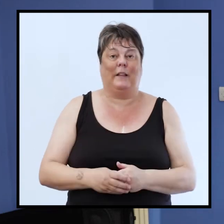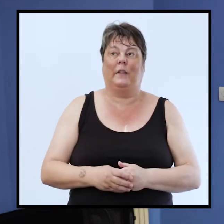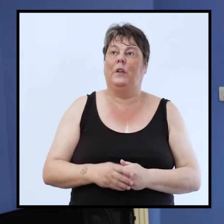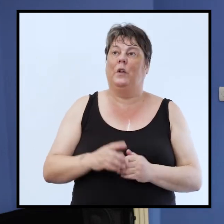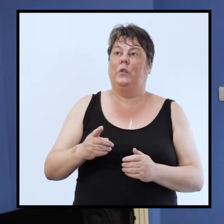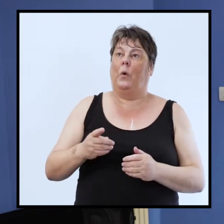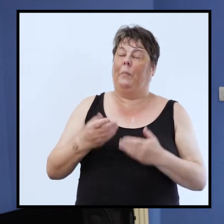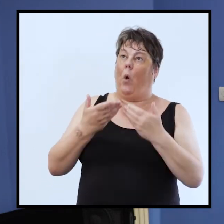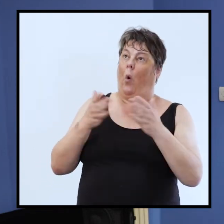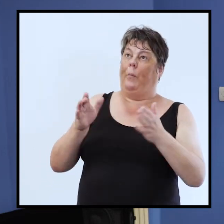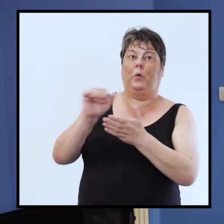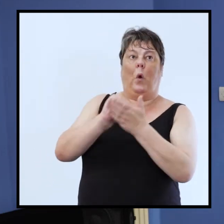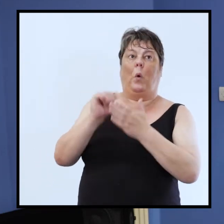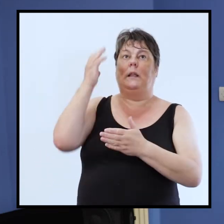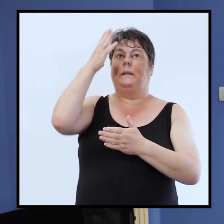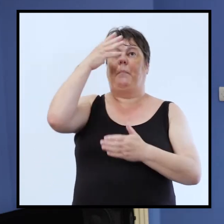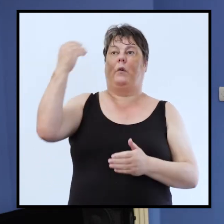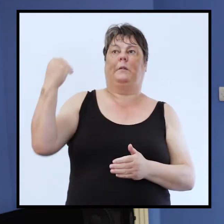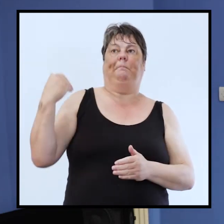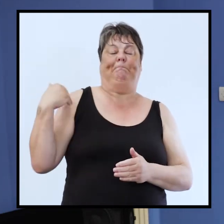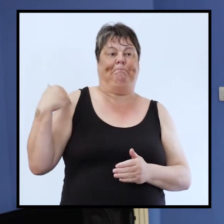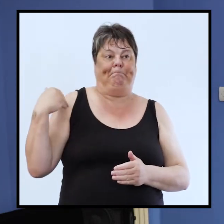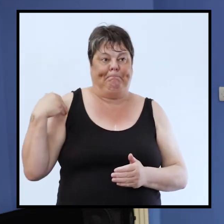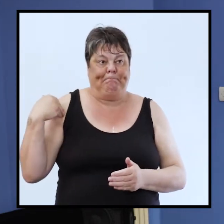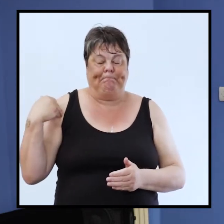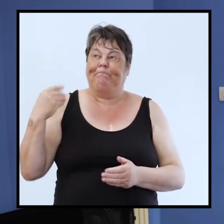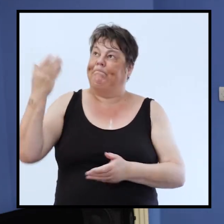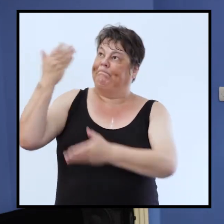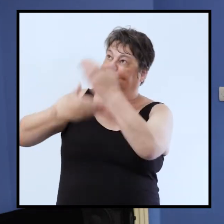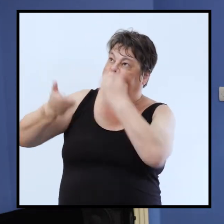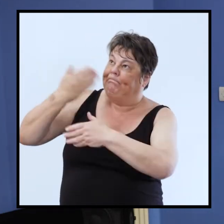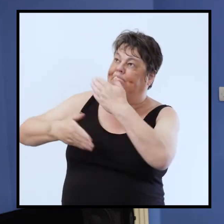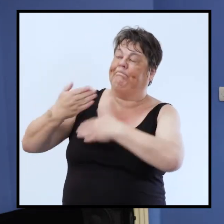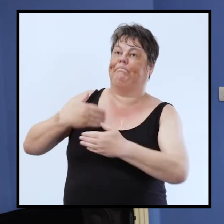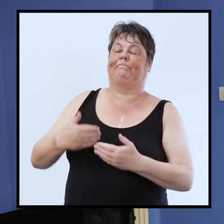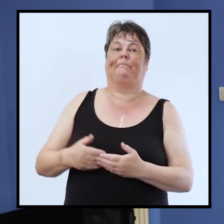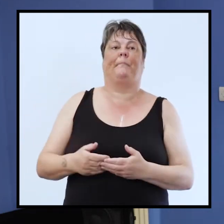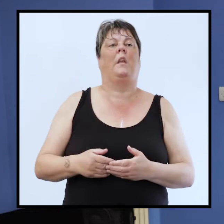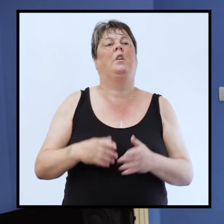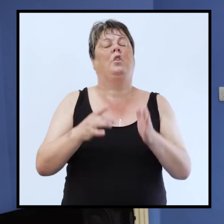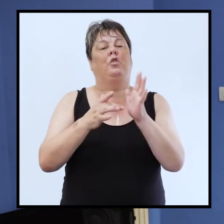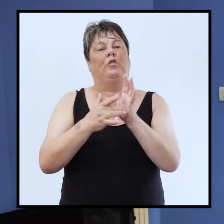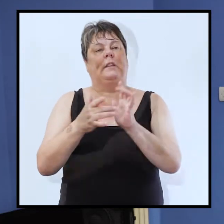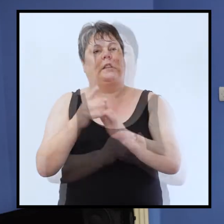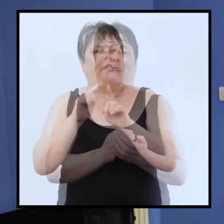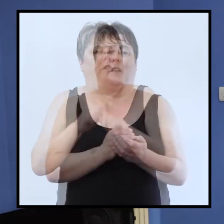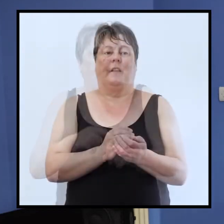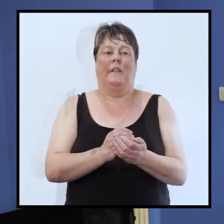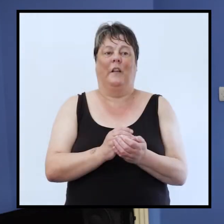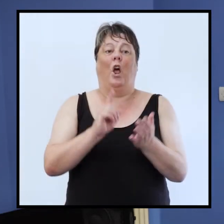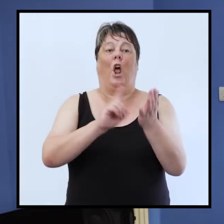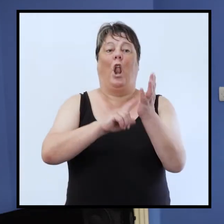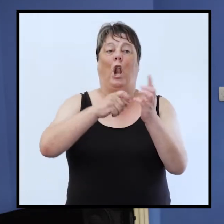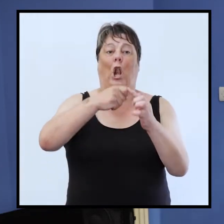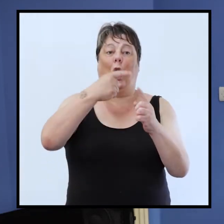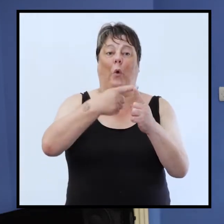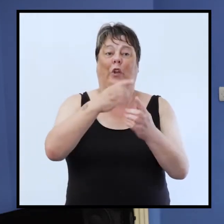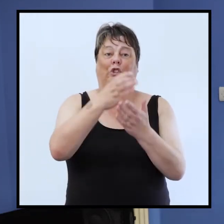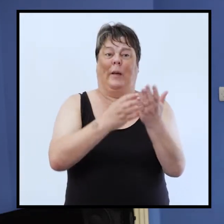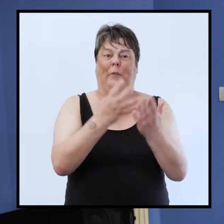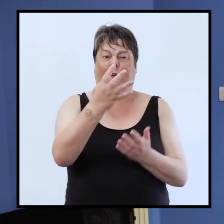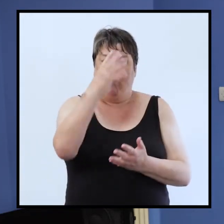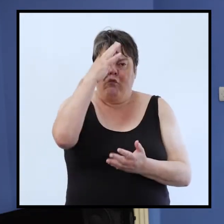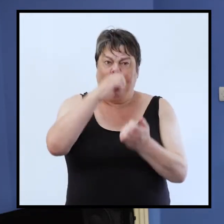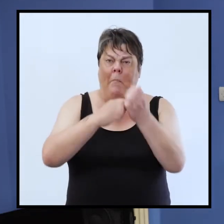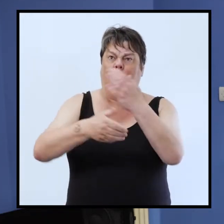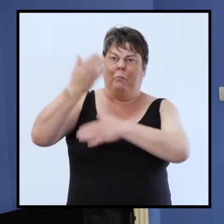open to the holy spirit in that sense and this is him working out the freedom manifesto as we call it the freedom manifesto right luke 4 remember when